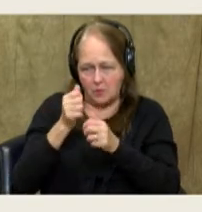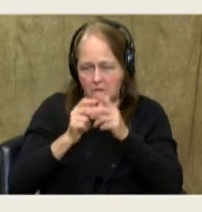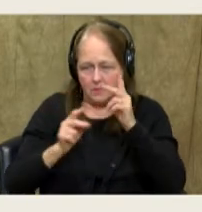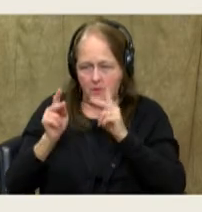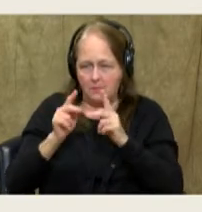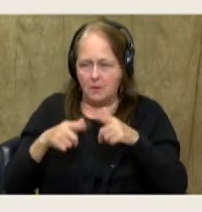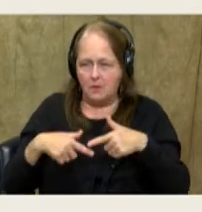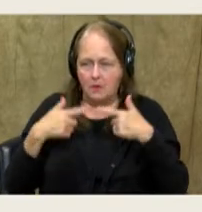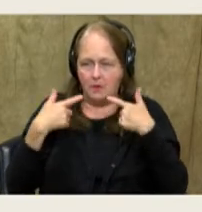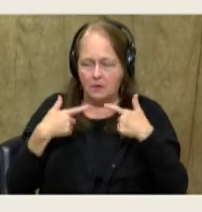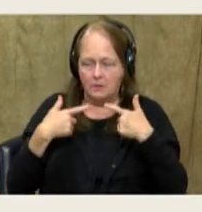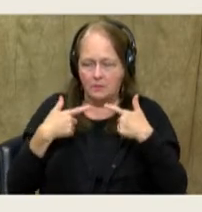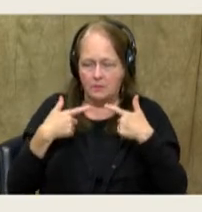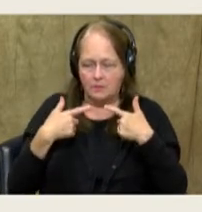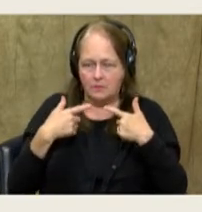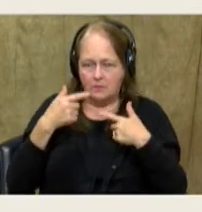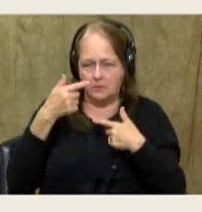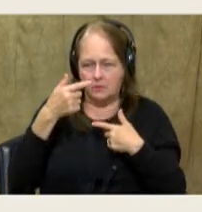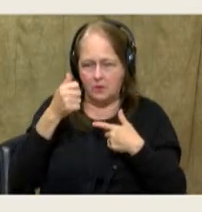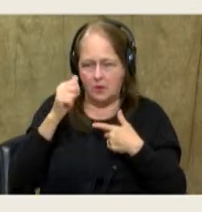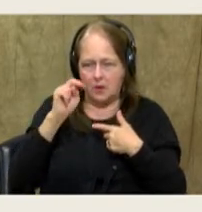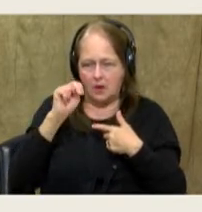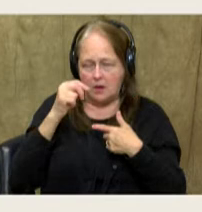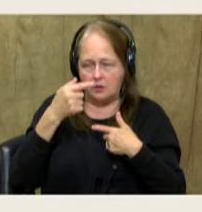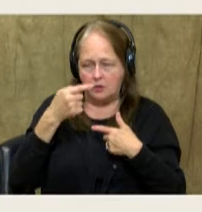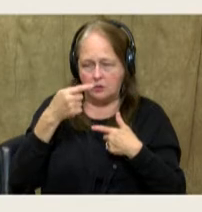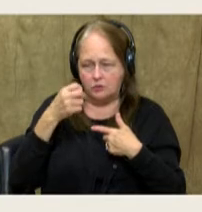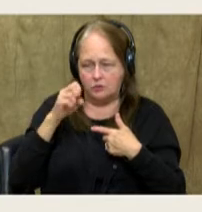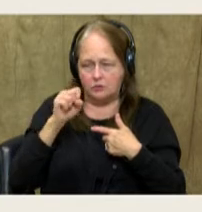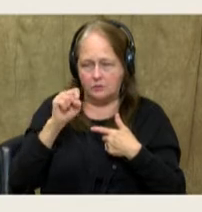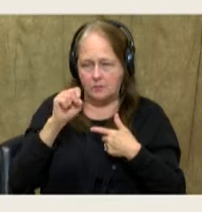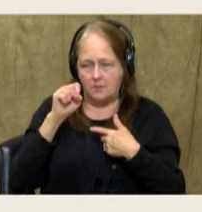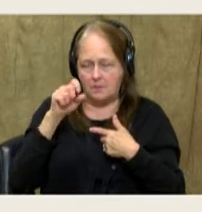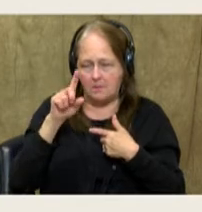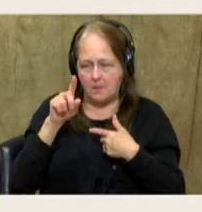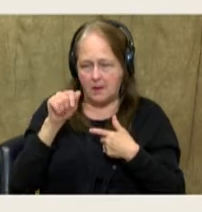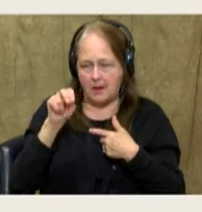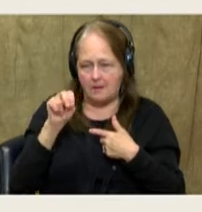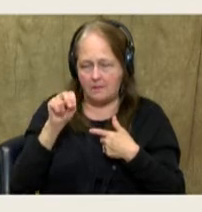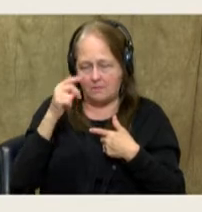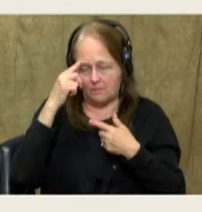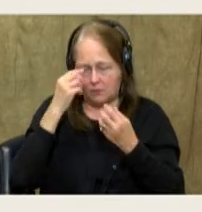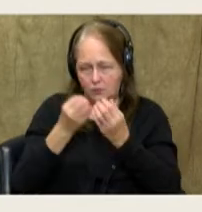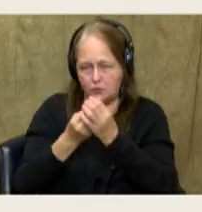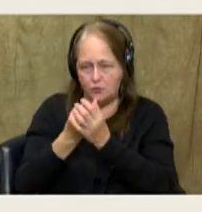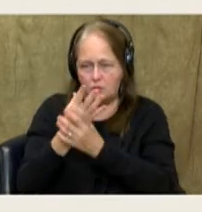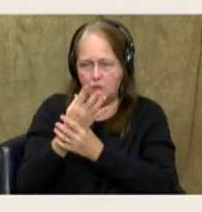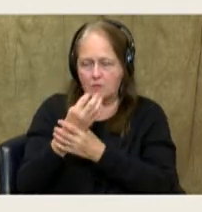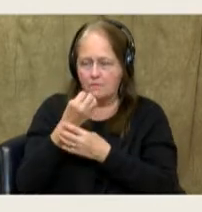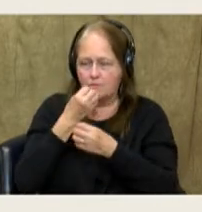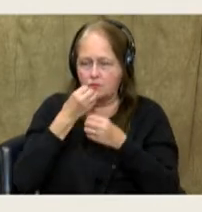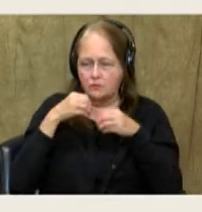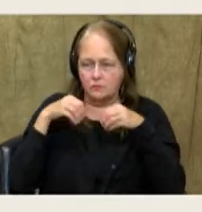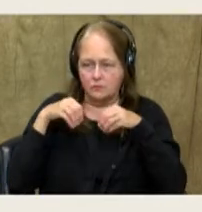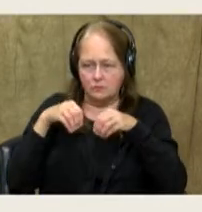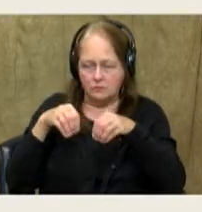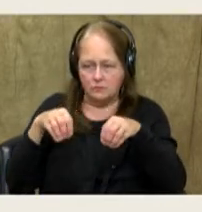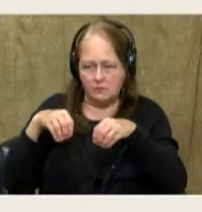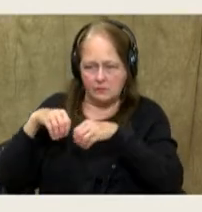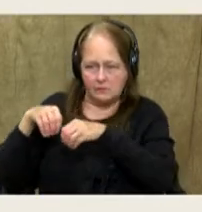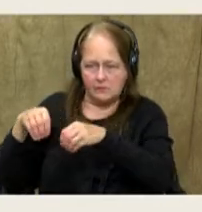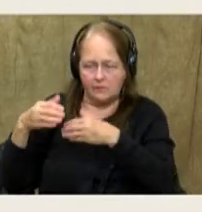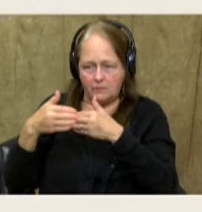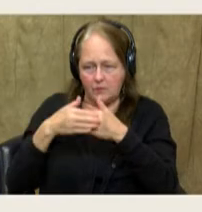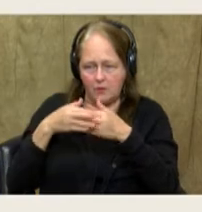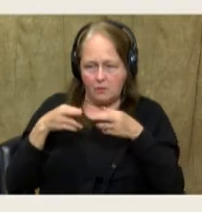the people live in the Ganges Plain, which is an area of fertile land for growing crops along the Ganges